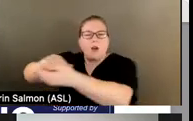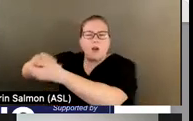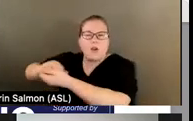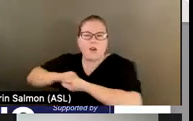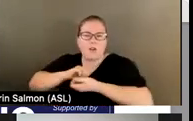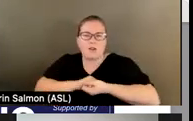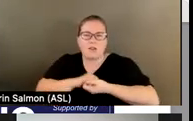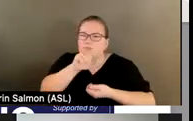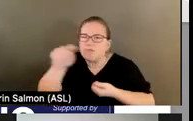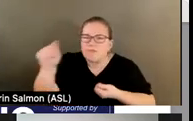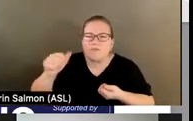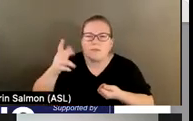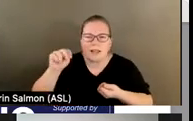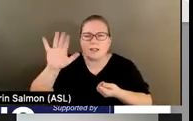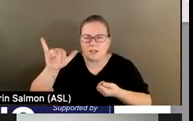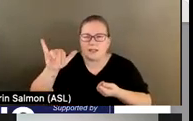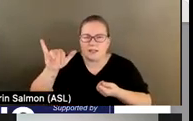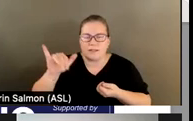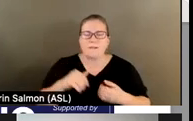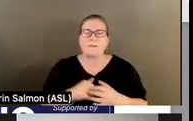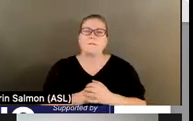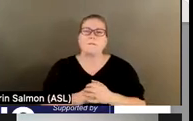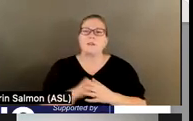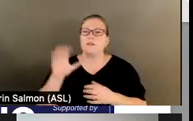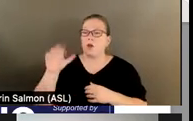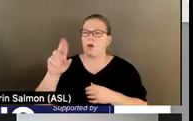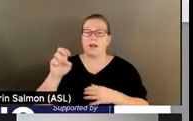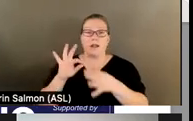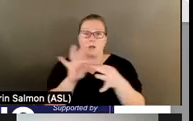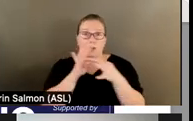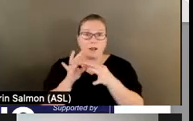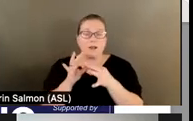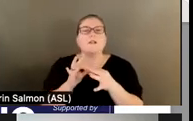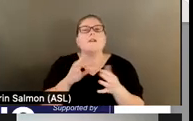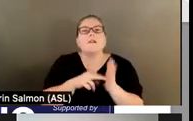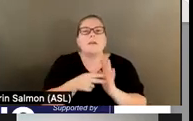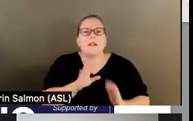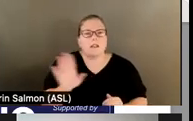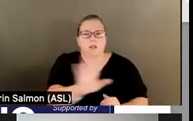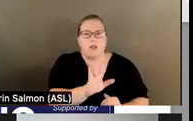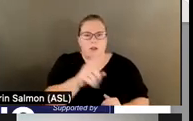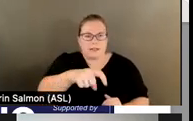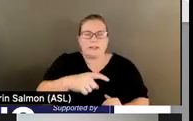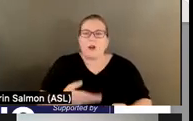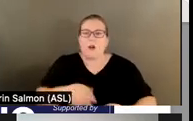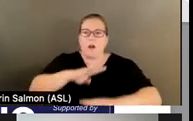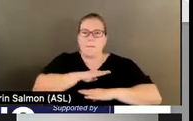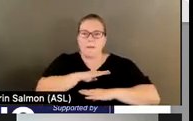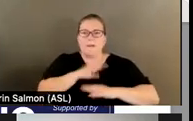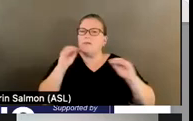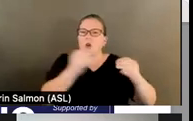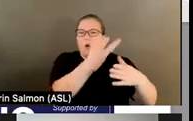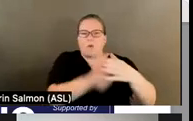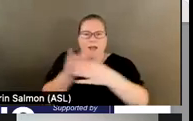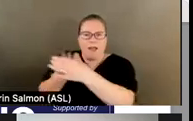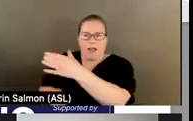their agency. Care coordination prevents needs from going unmet due to gaps in a system. A good example